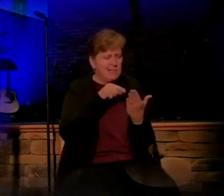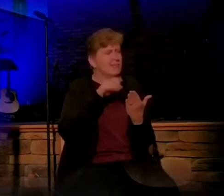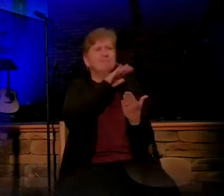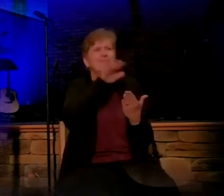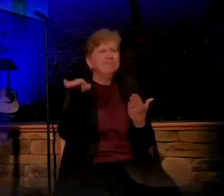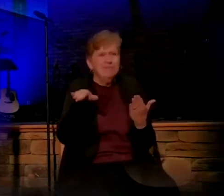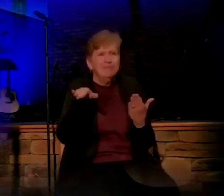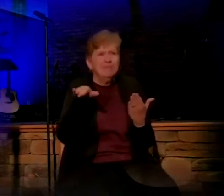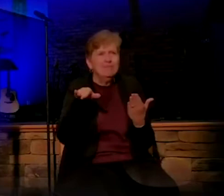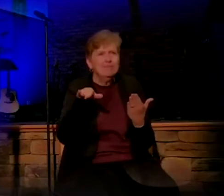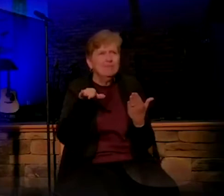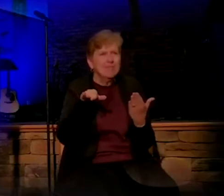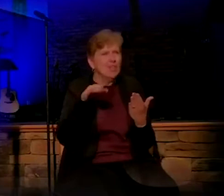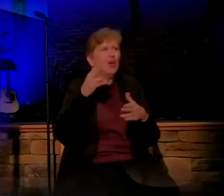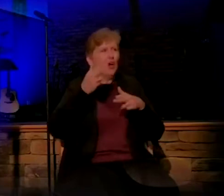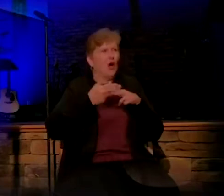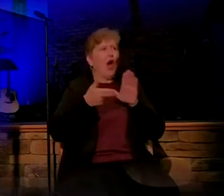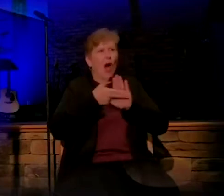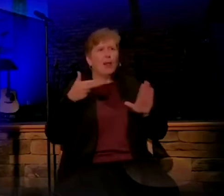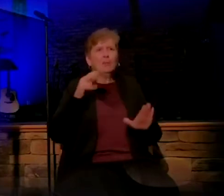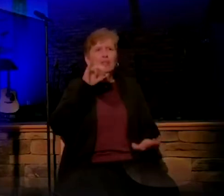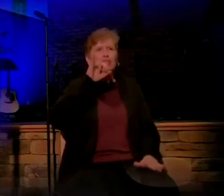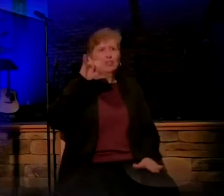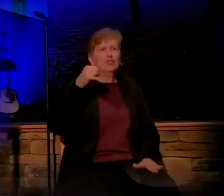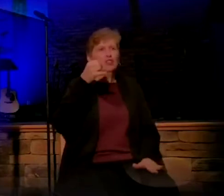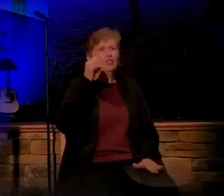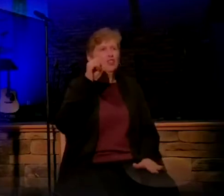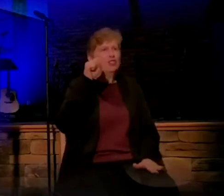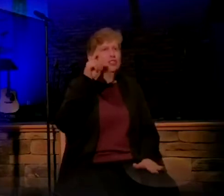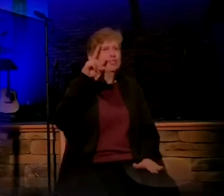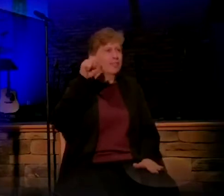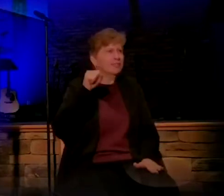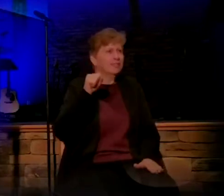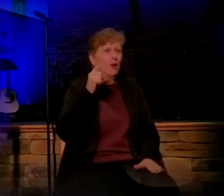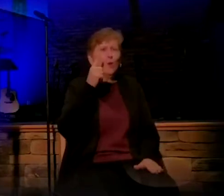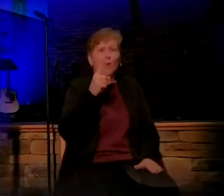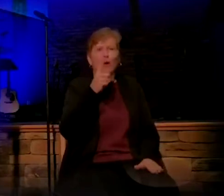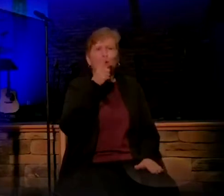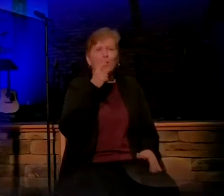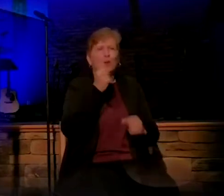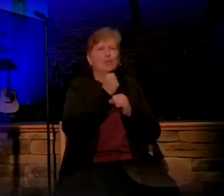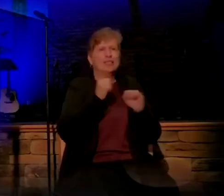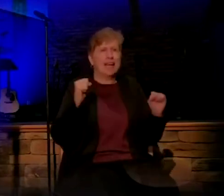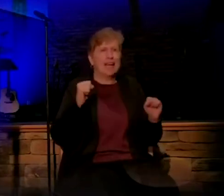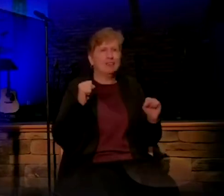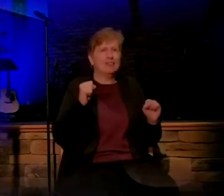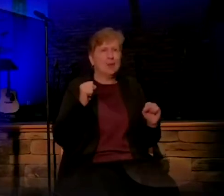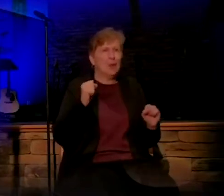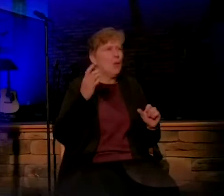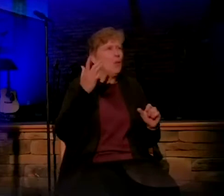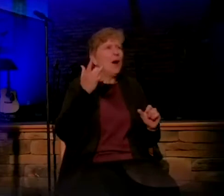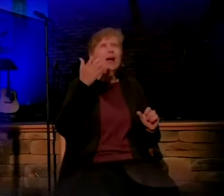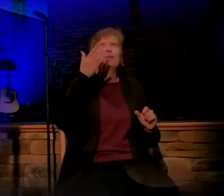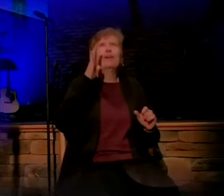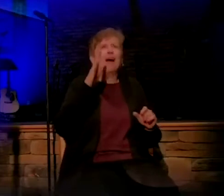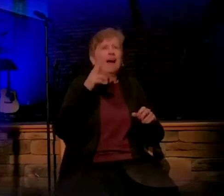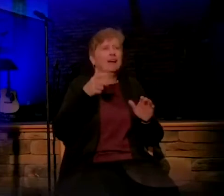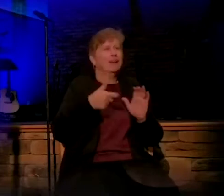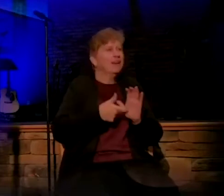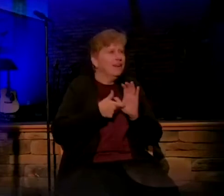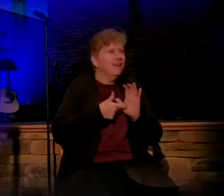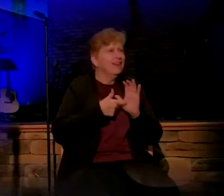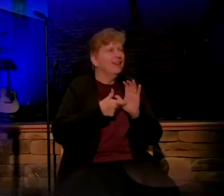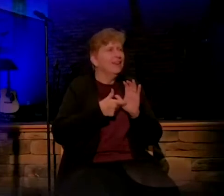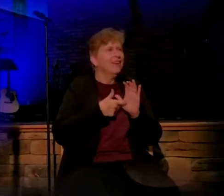Jesus means one who saves. Why did God insist that the child be called Jesus? Because